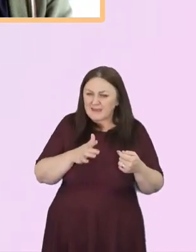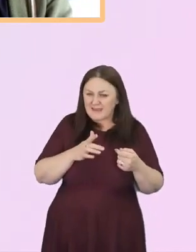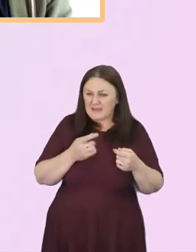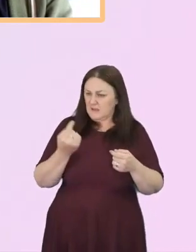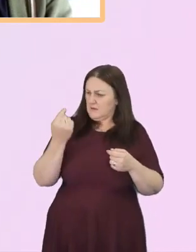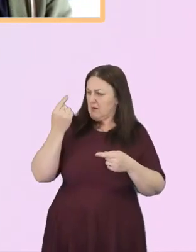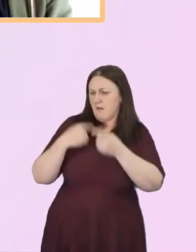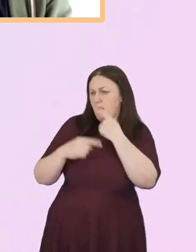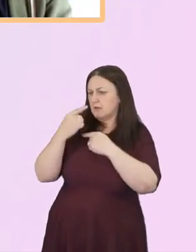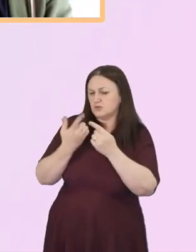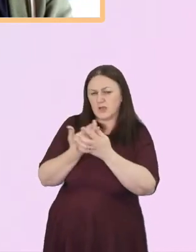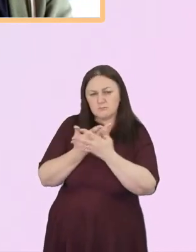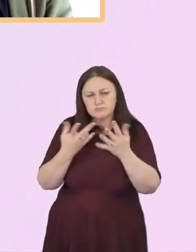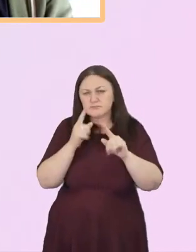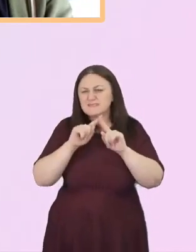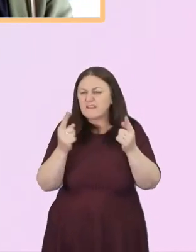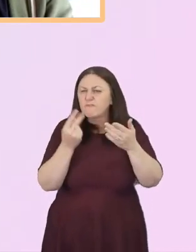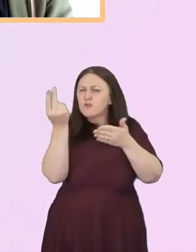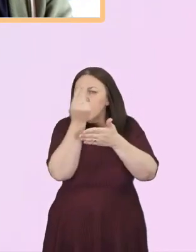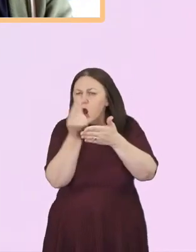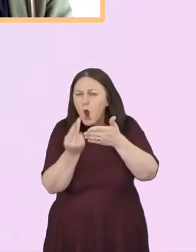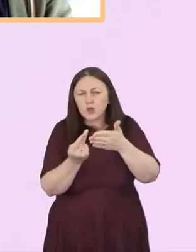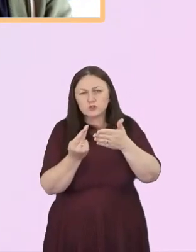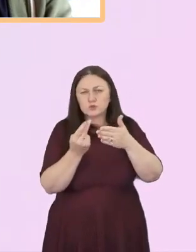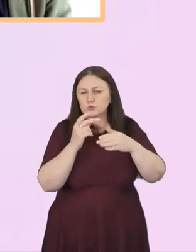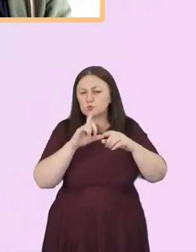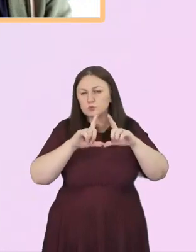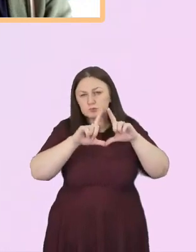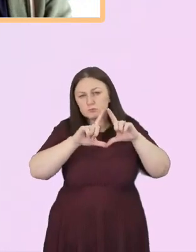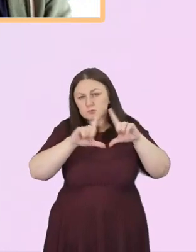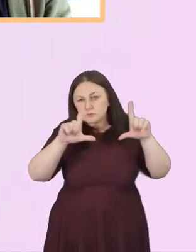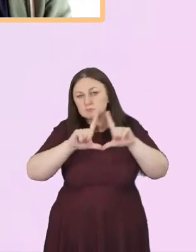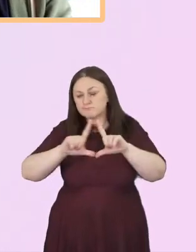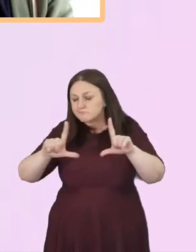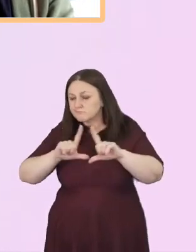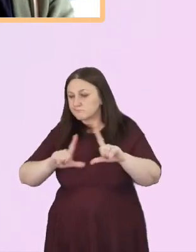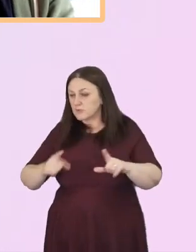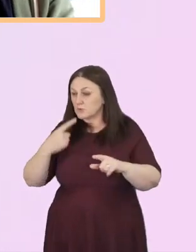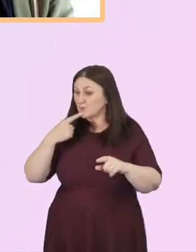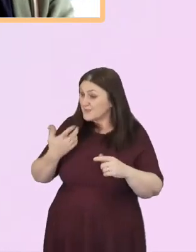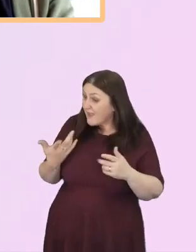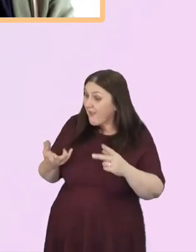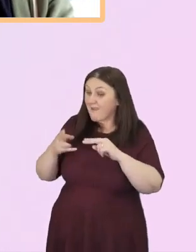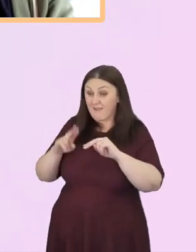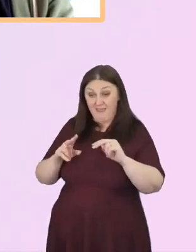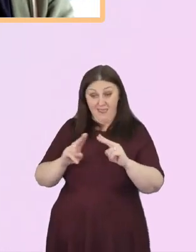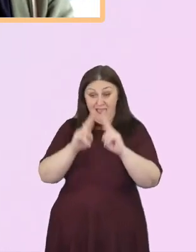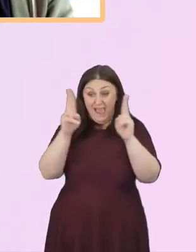they gave the story of, you know, if a house is on fire,